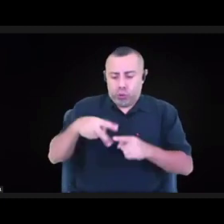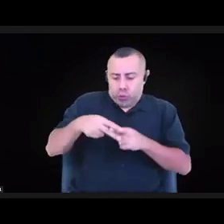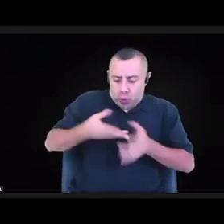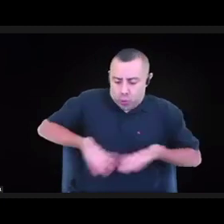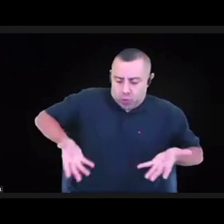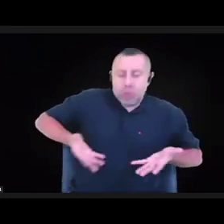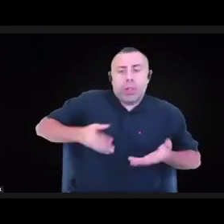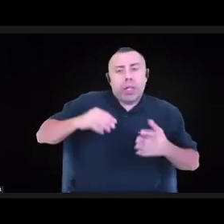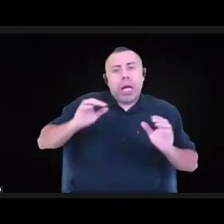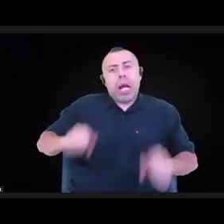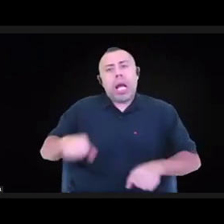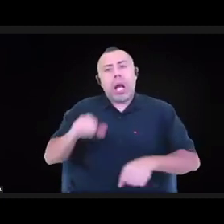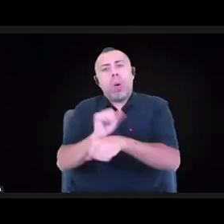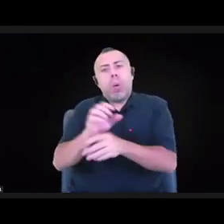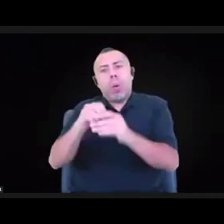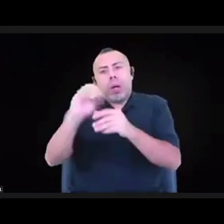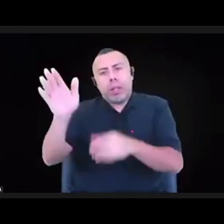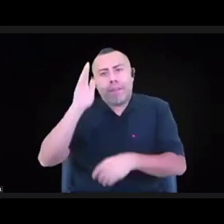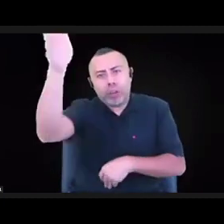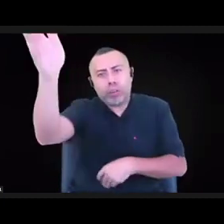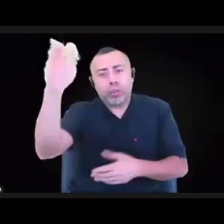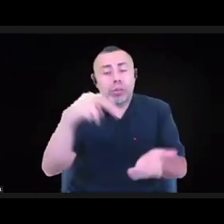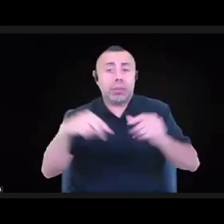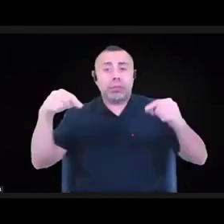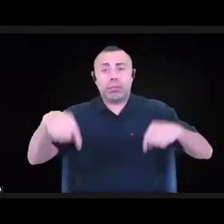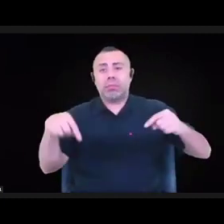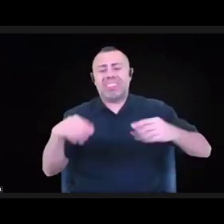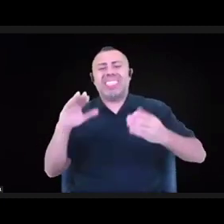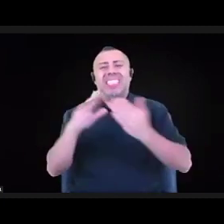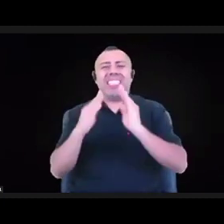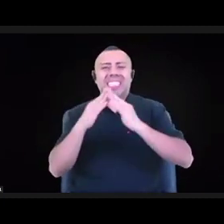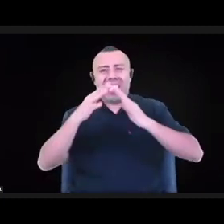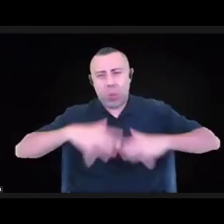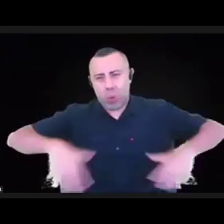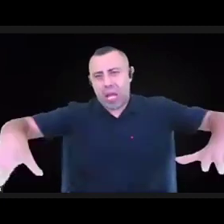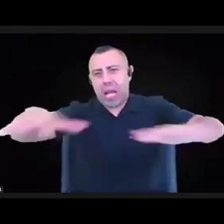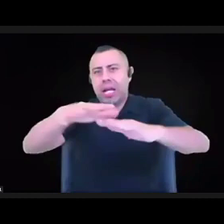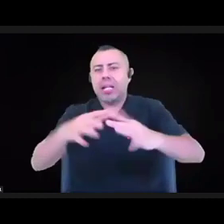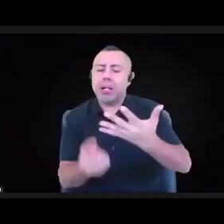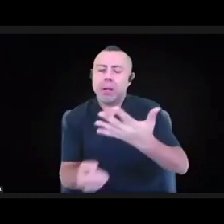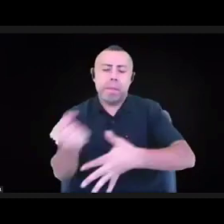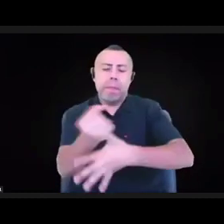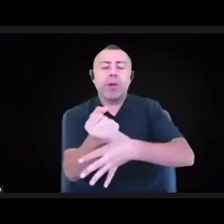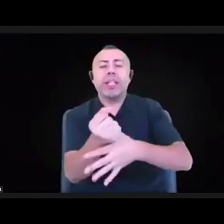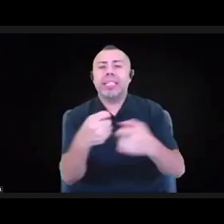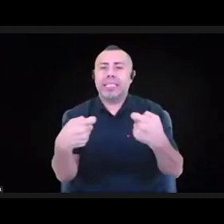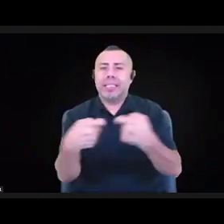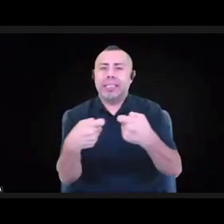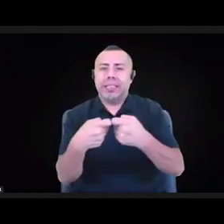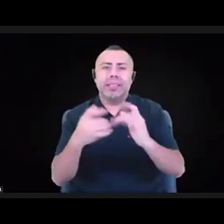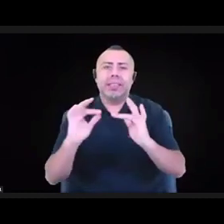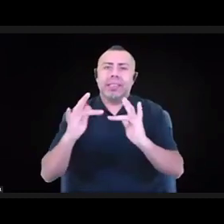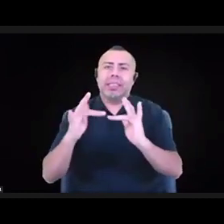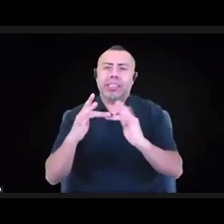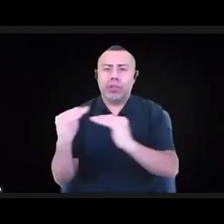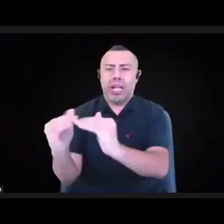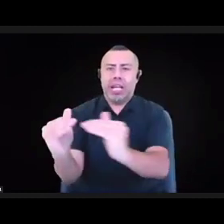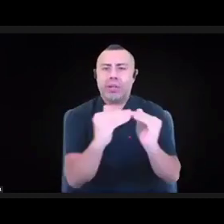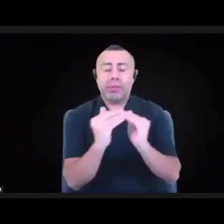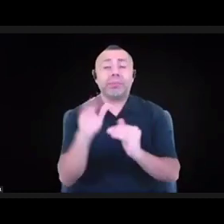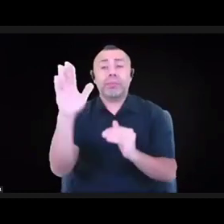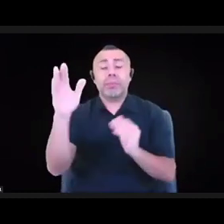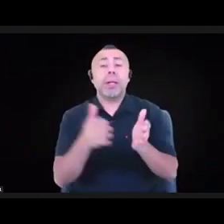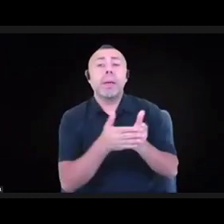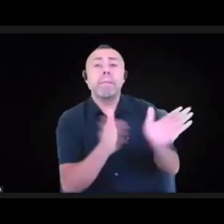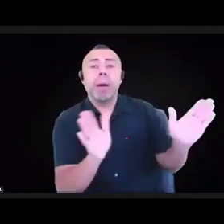is going to be a city-wide sort of civic priority. And then, you know, public works is a really interesting space, but everything from a Green